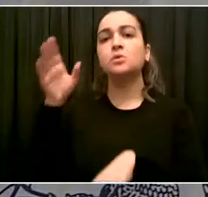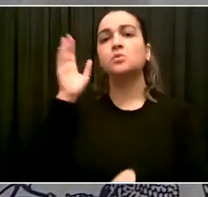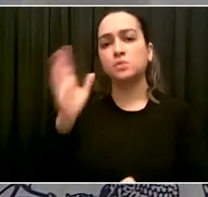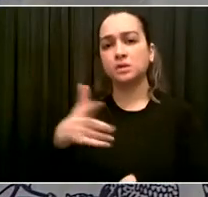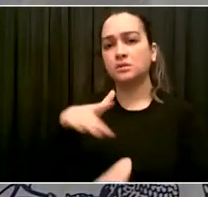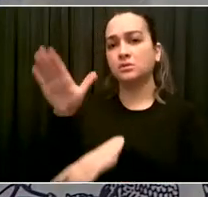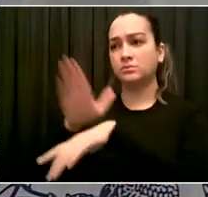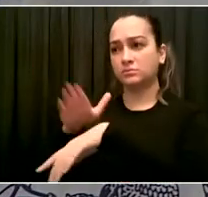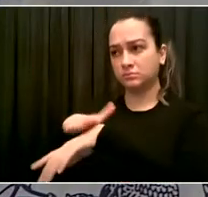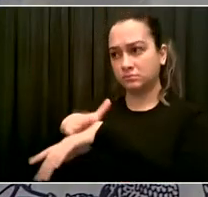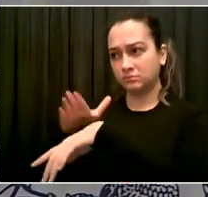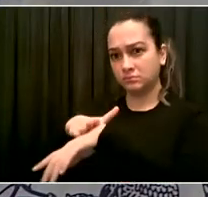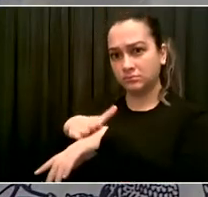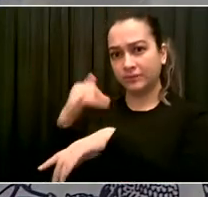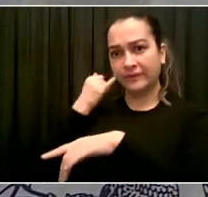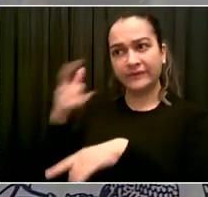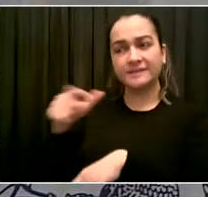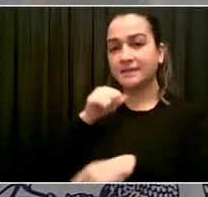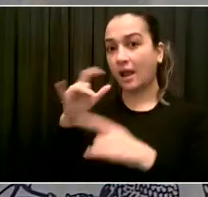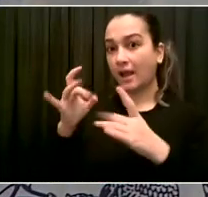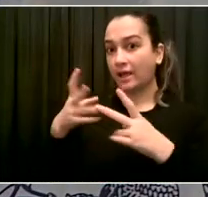The next is Henry from Bloomberg.